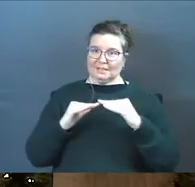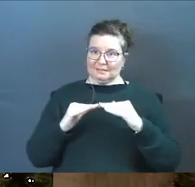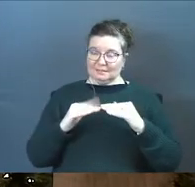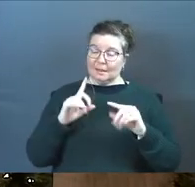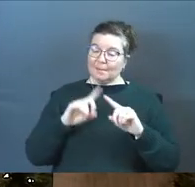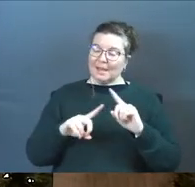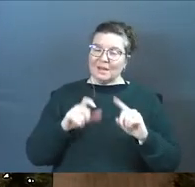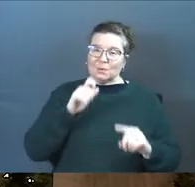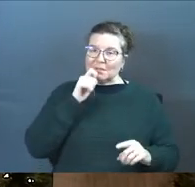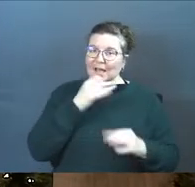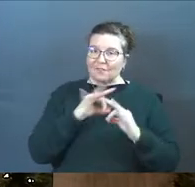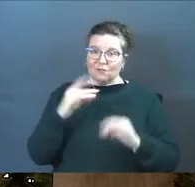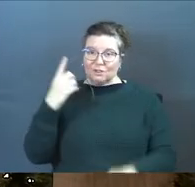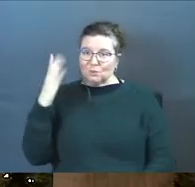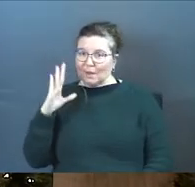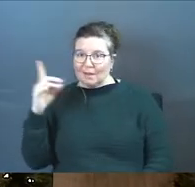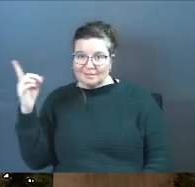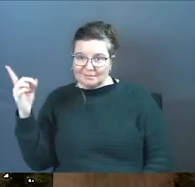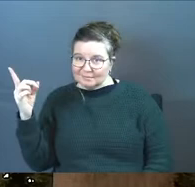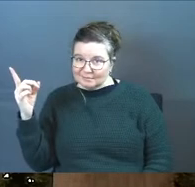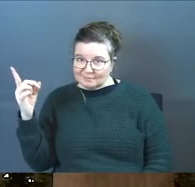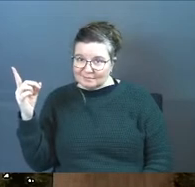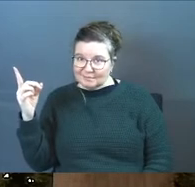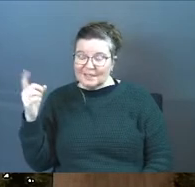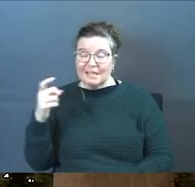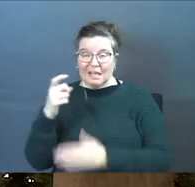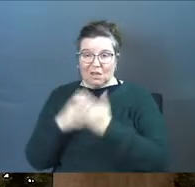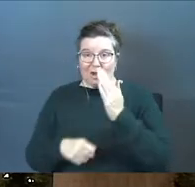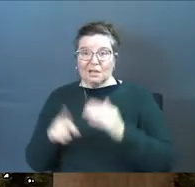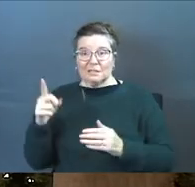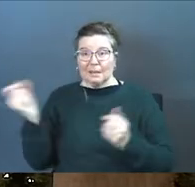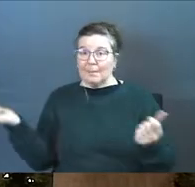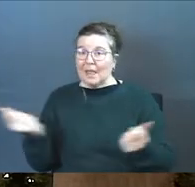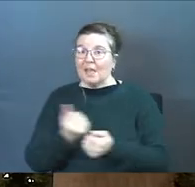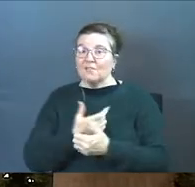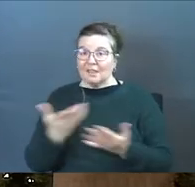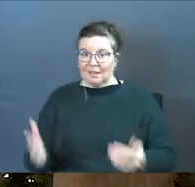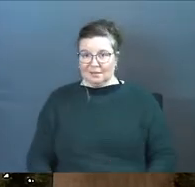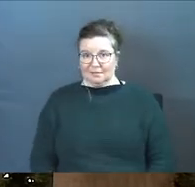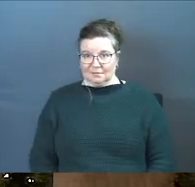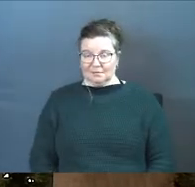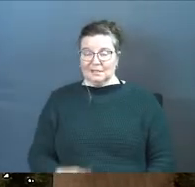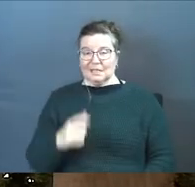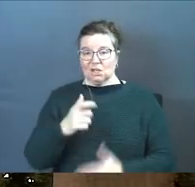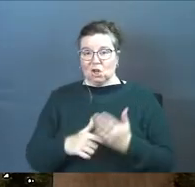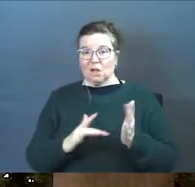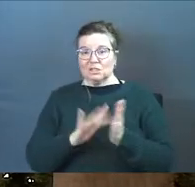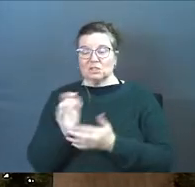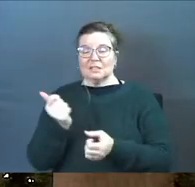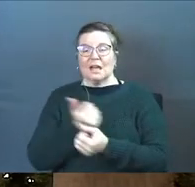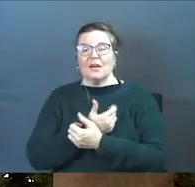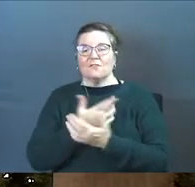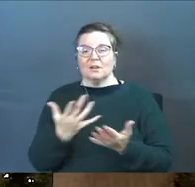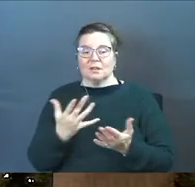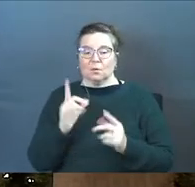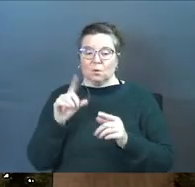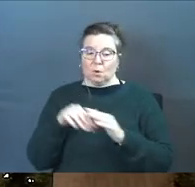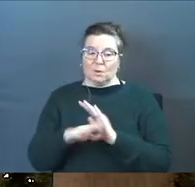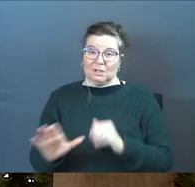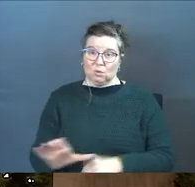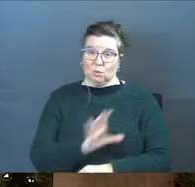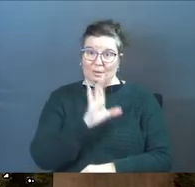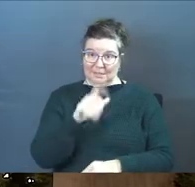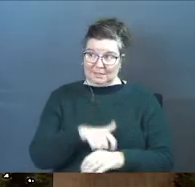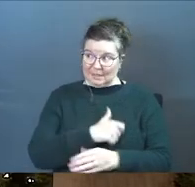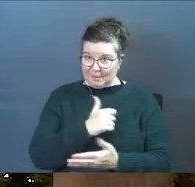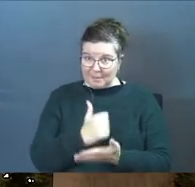but it was not free to God. It cost him everything. It cost Jesus everything. We're going into Christmas